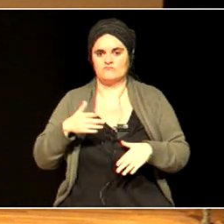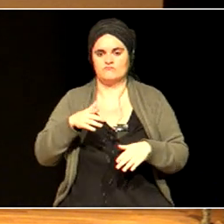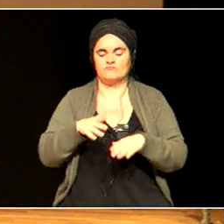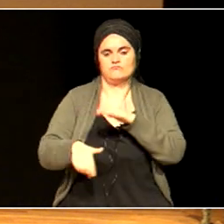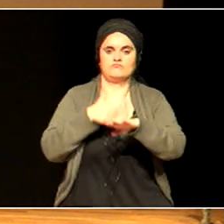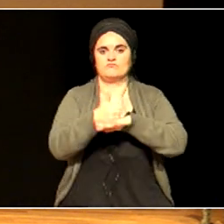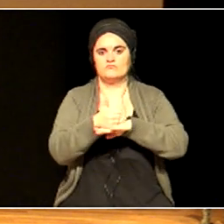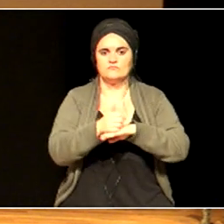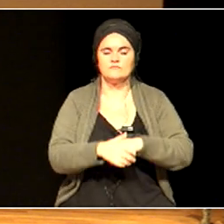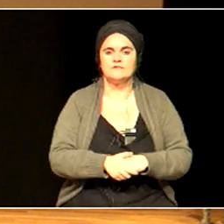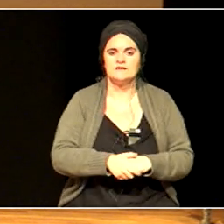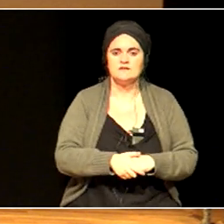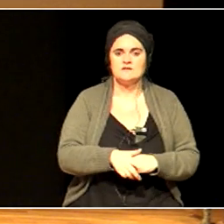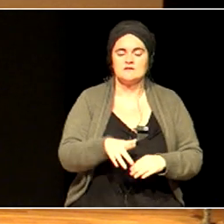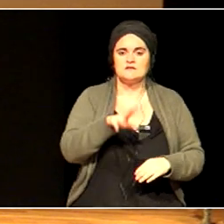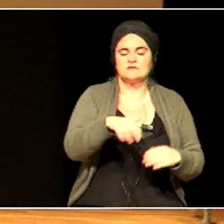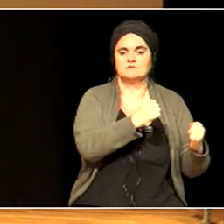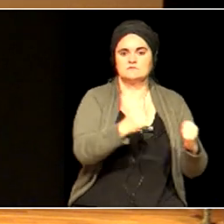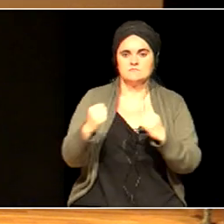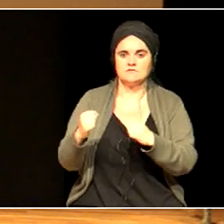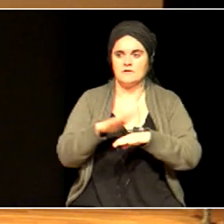Sustainability by exploitation.